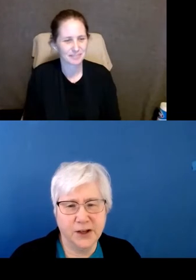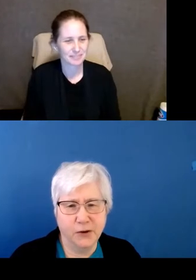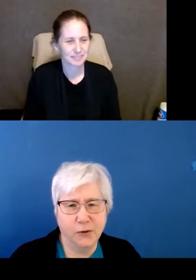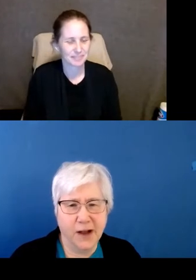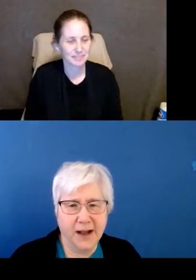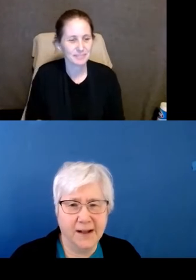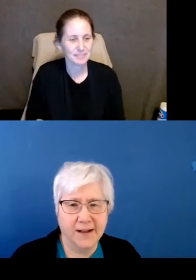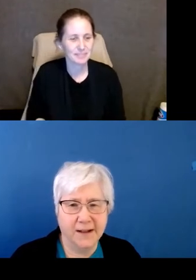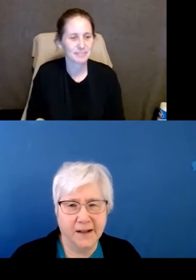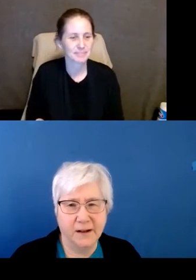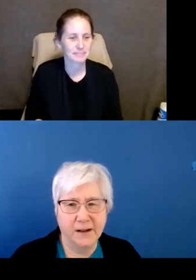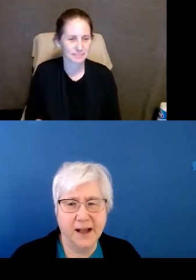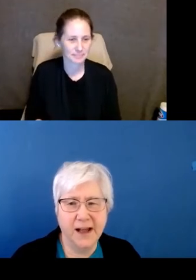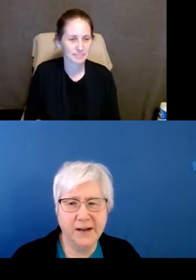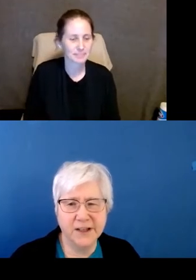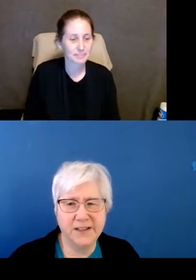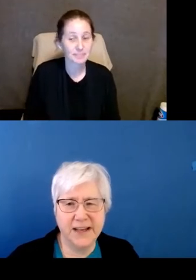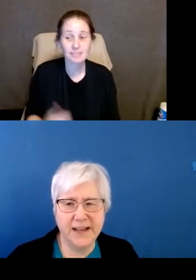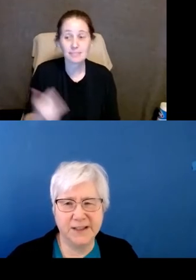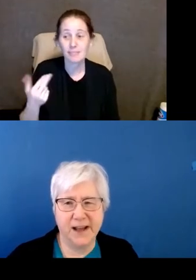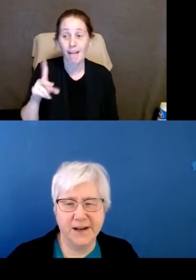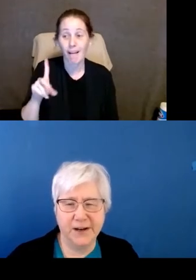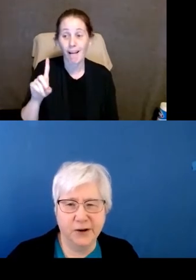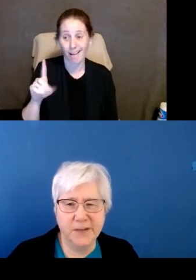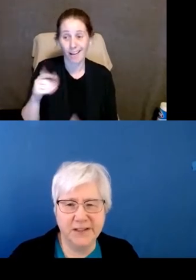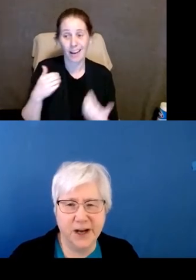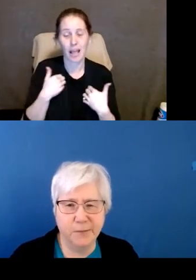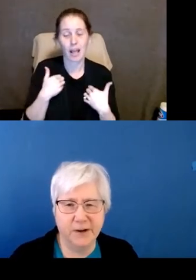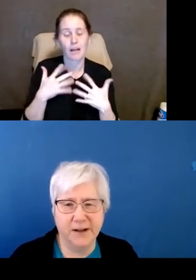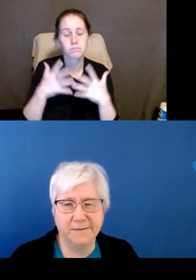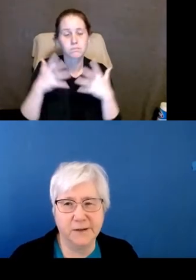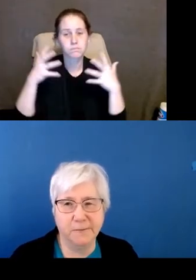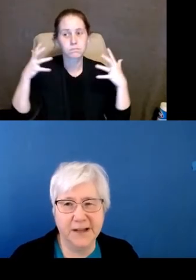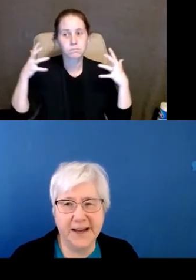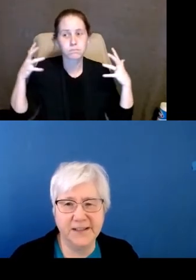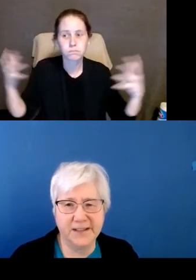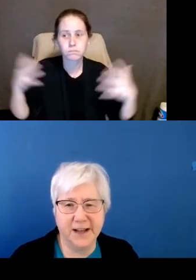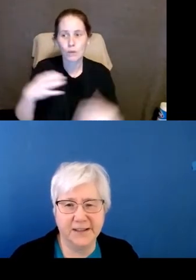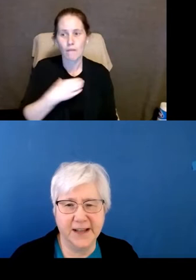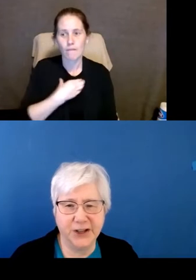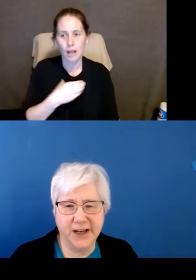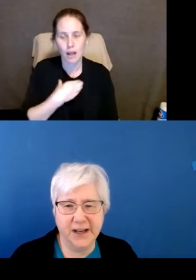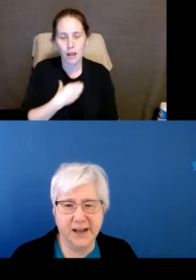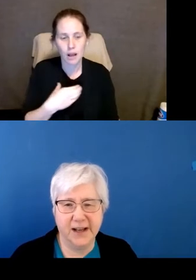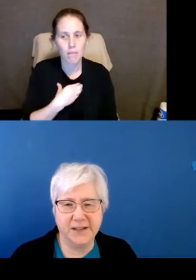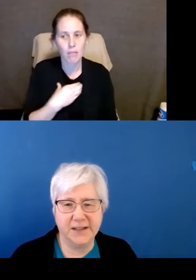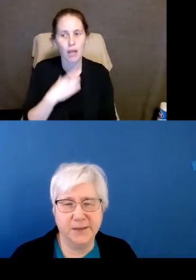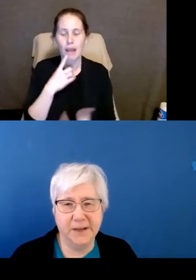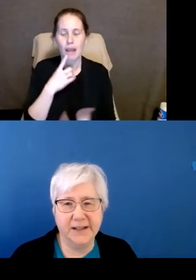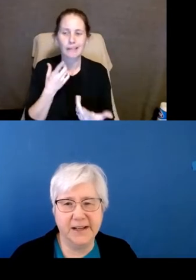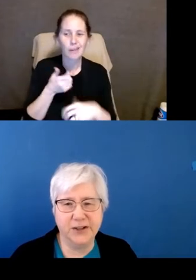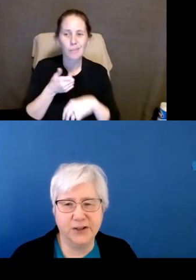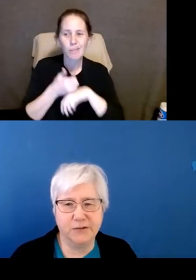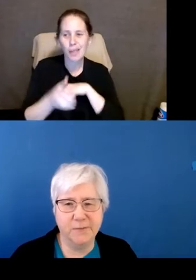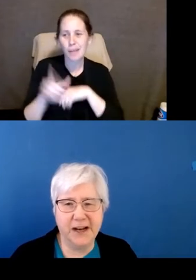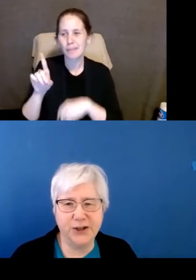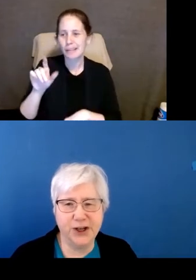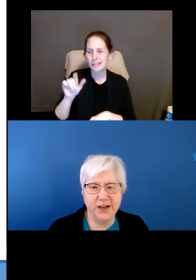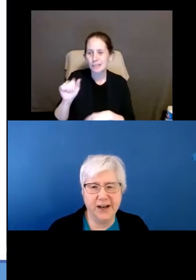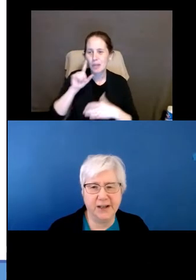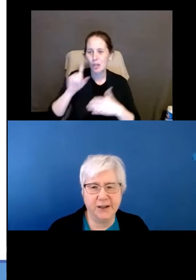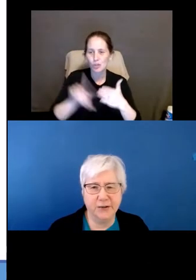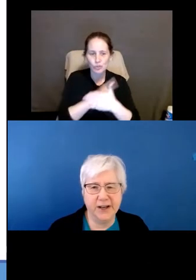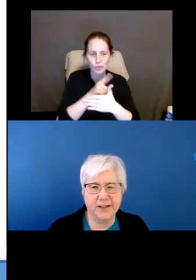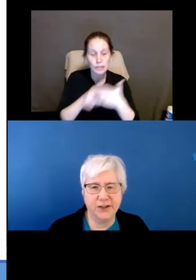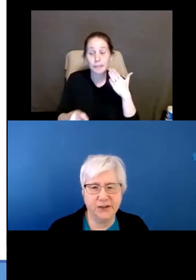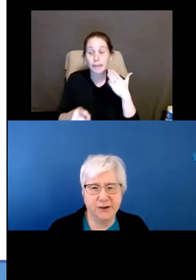So HUD receives an enormous number of complaints alleging disability discrimination,